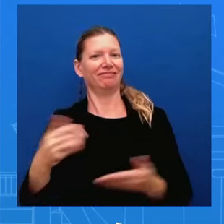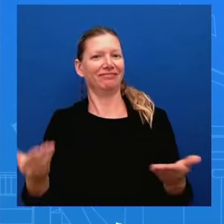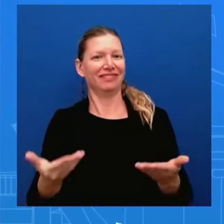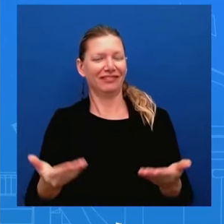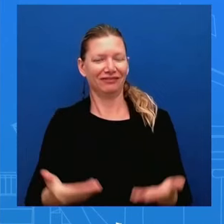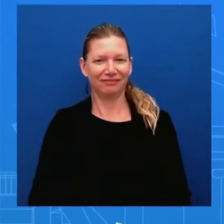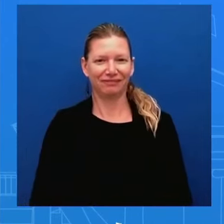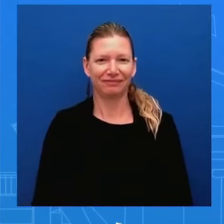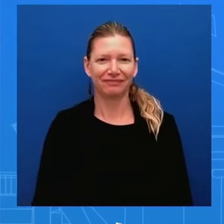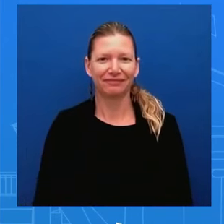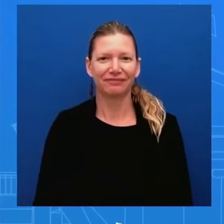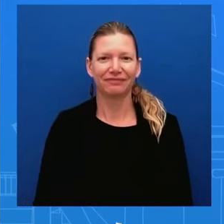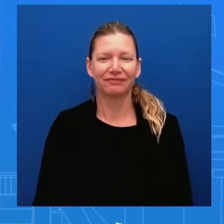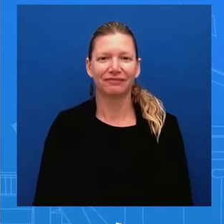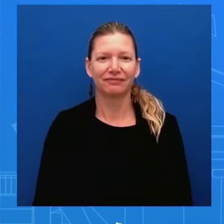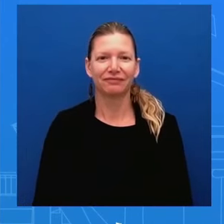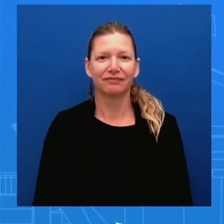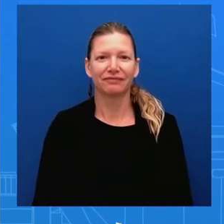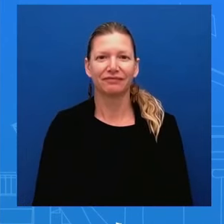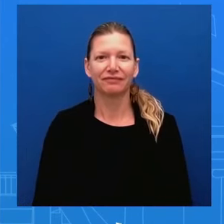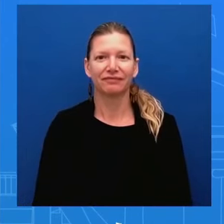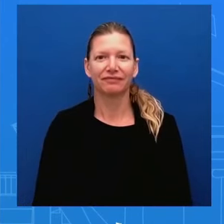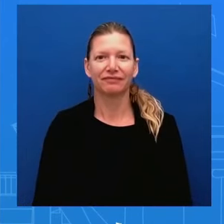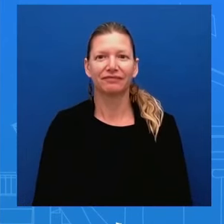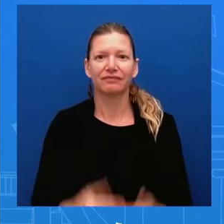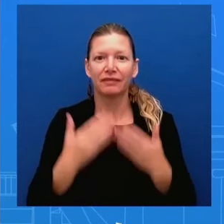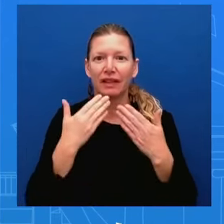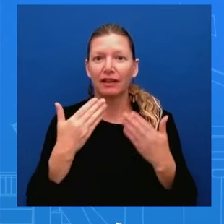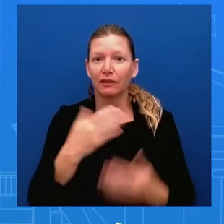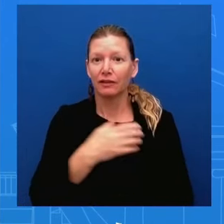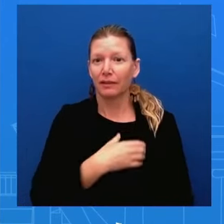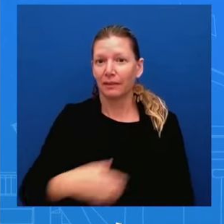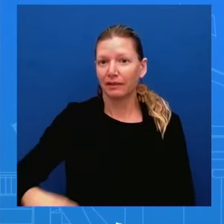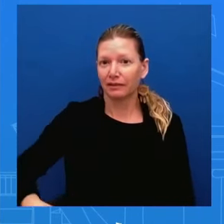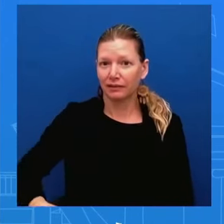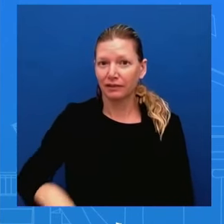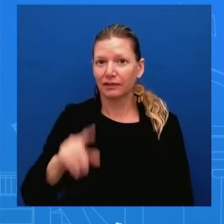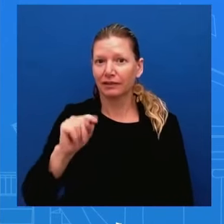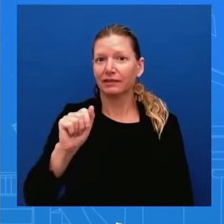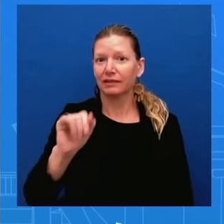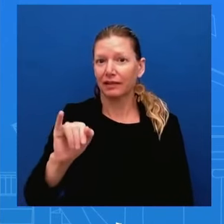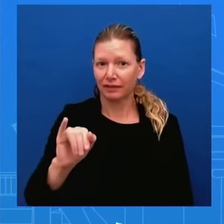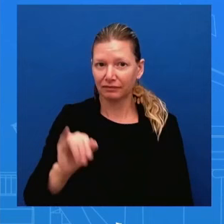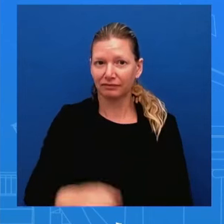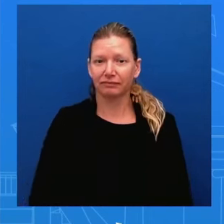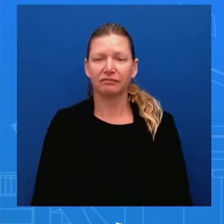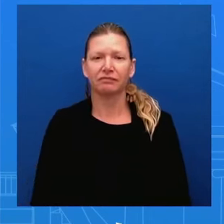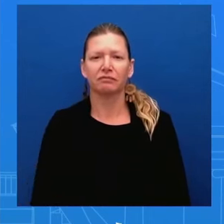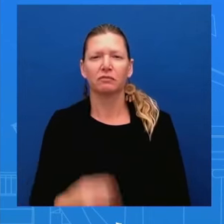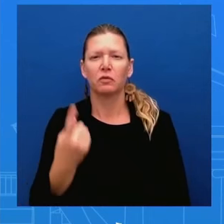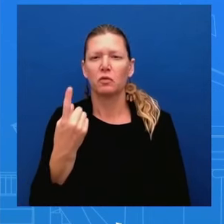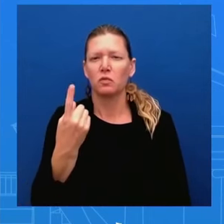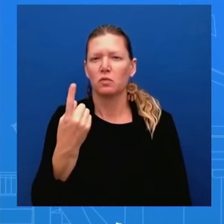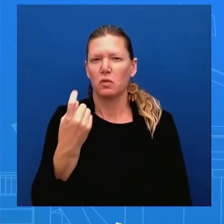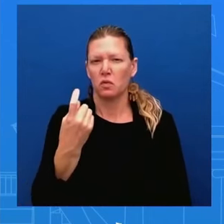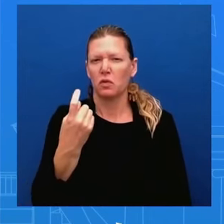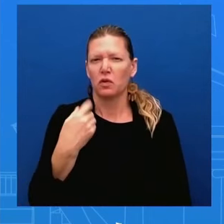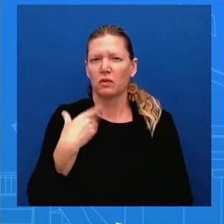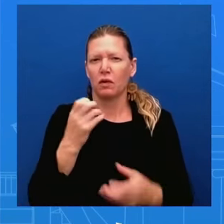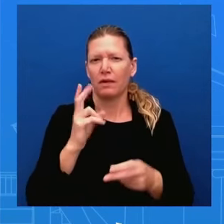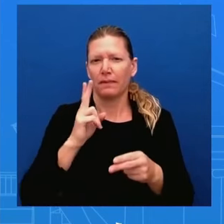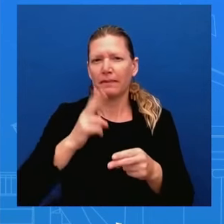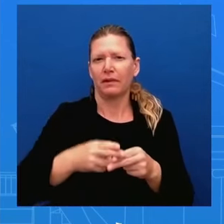uh but thank you ambassador ty uh okay so i just have one more thing at the top and then we'll we'll continue with questions uh today